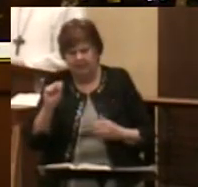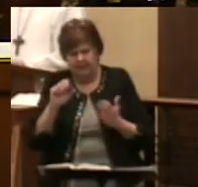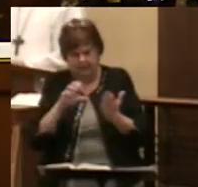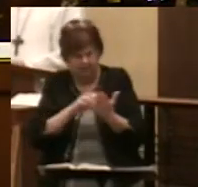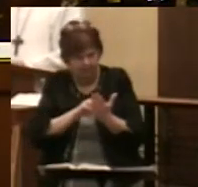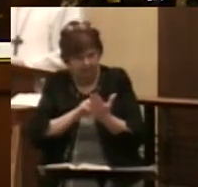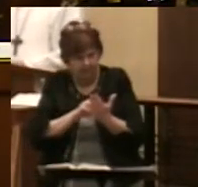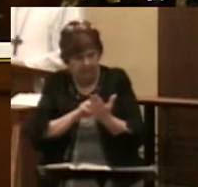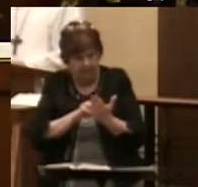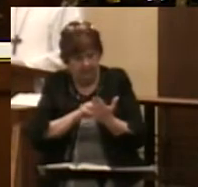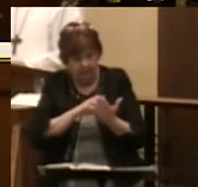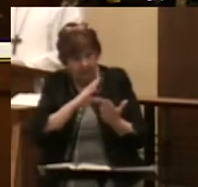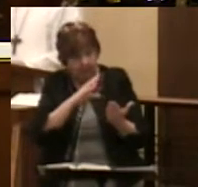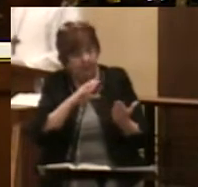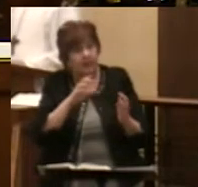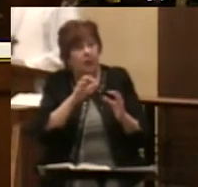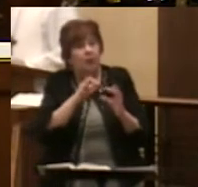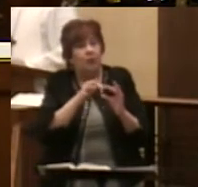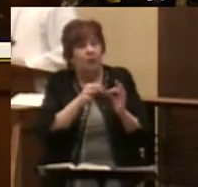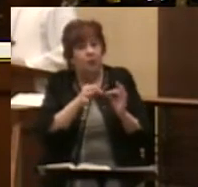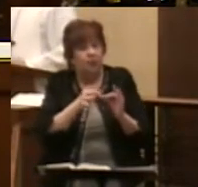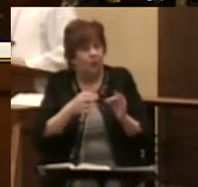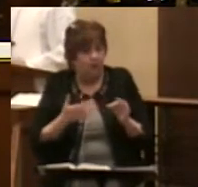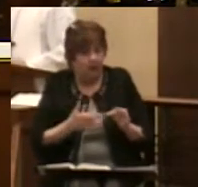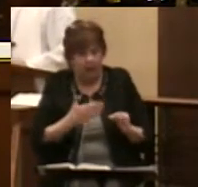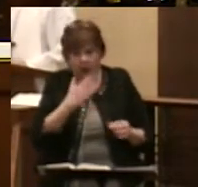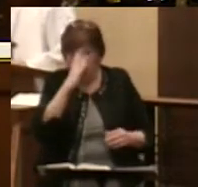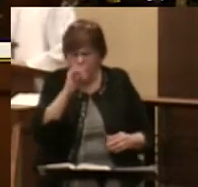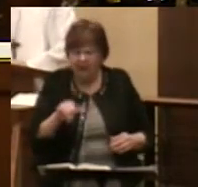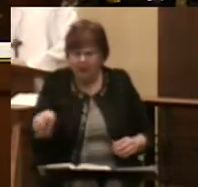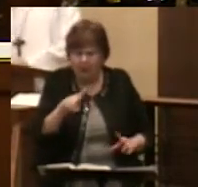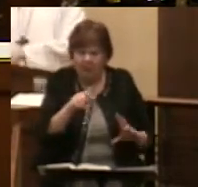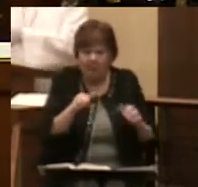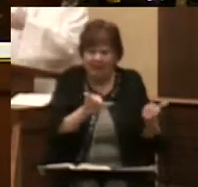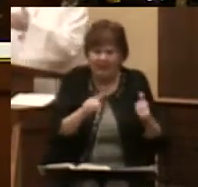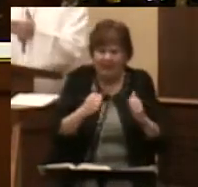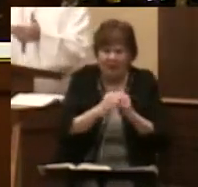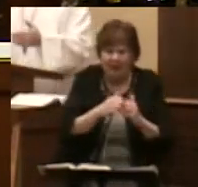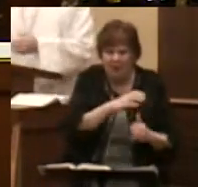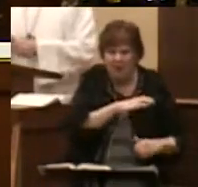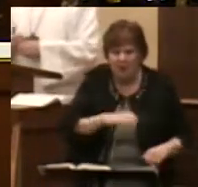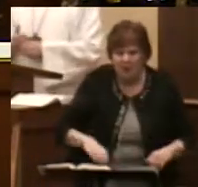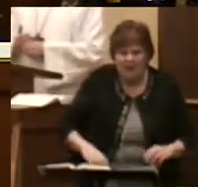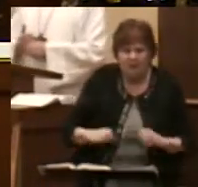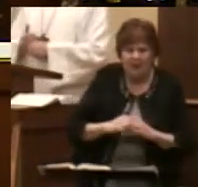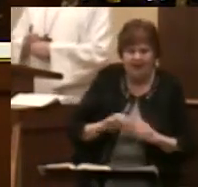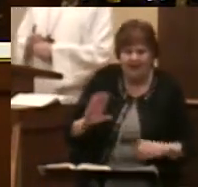writes, Did you not know that you who have been baptized have been baptized with Christ into his death?